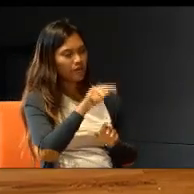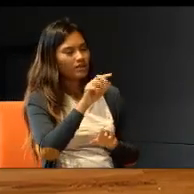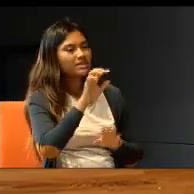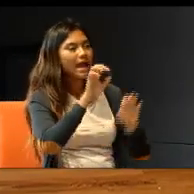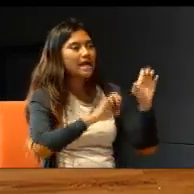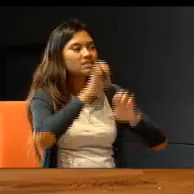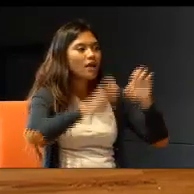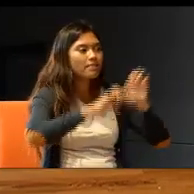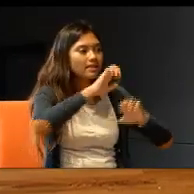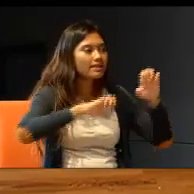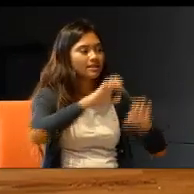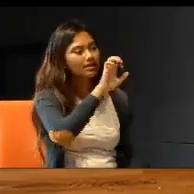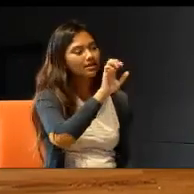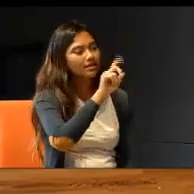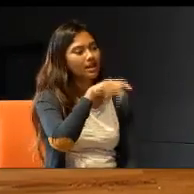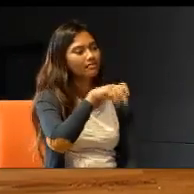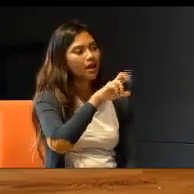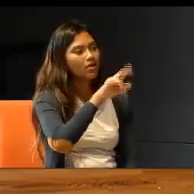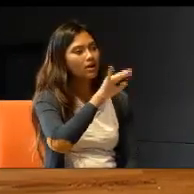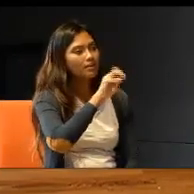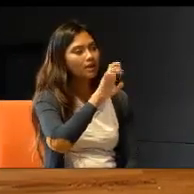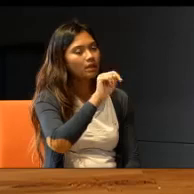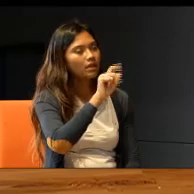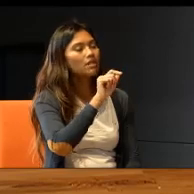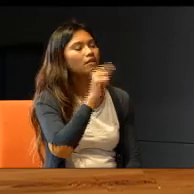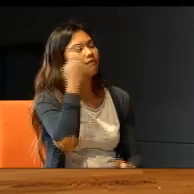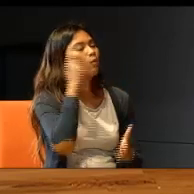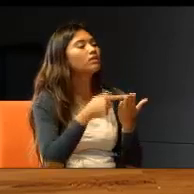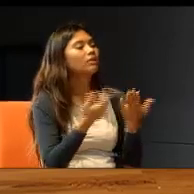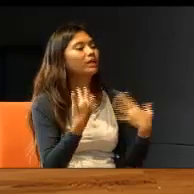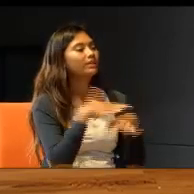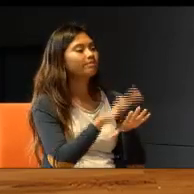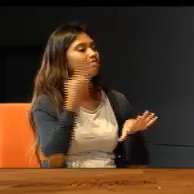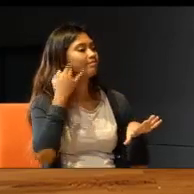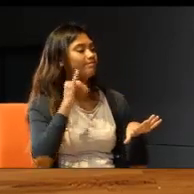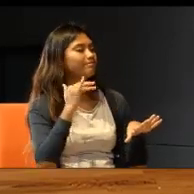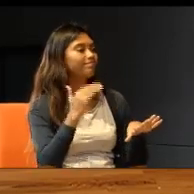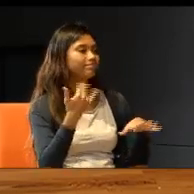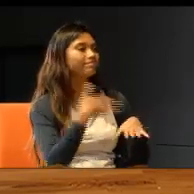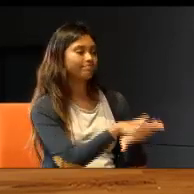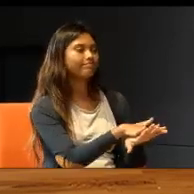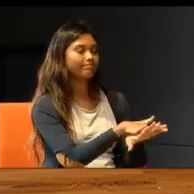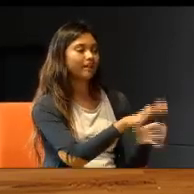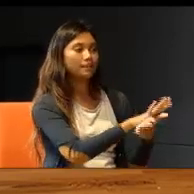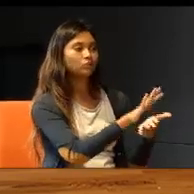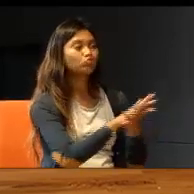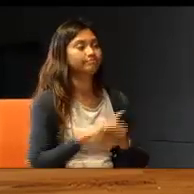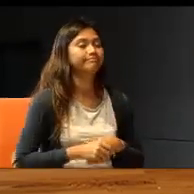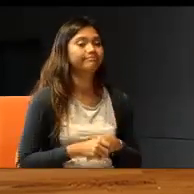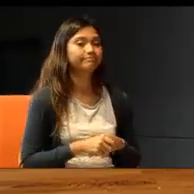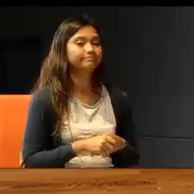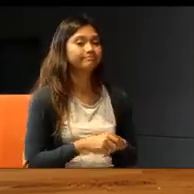to integrate hearing impaired, into mainstream schools. In so far, as